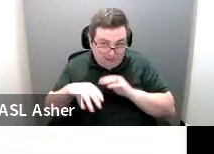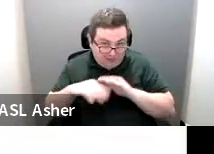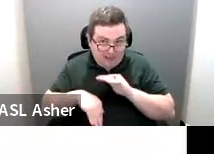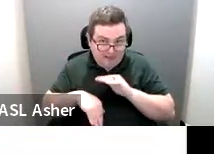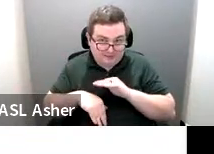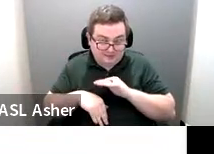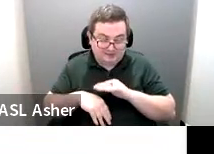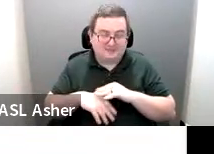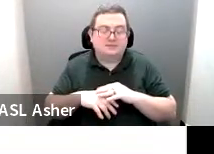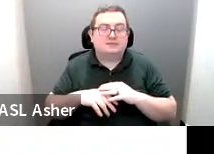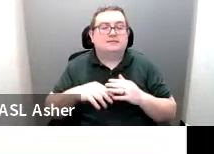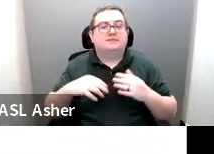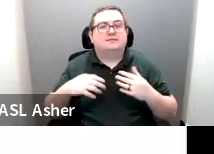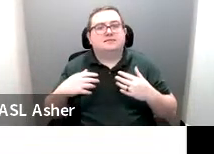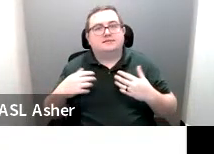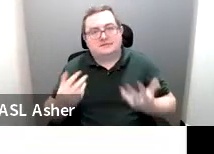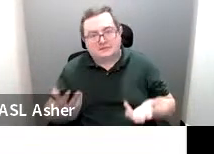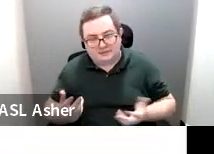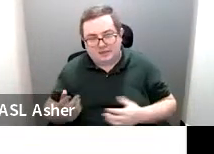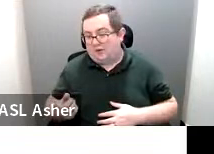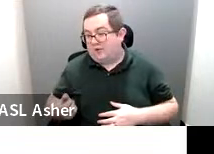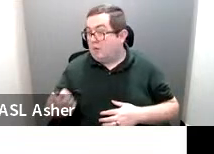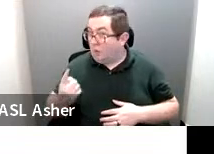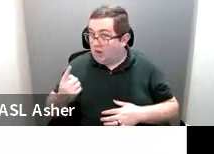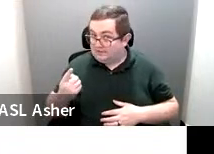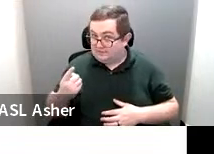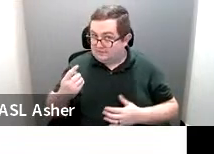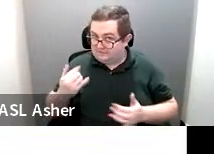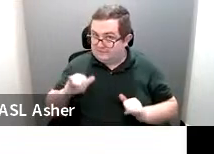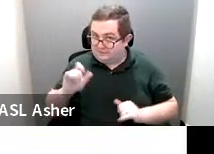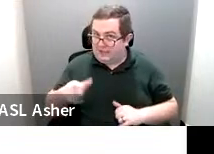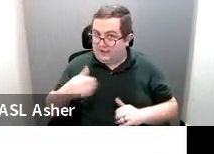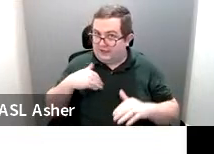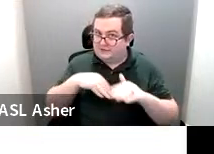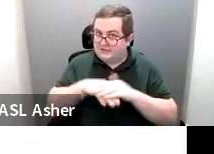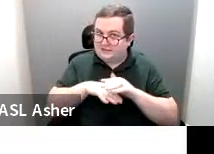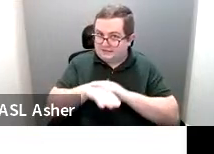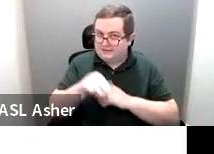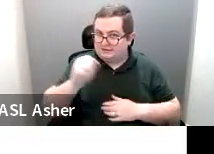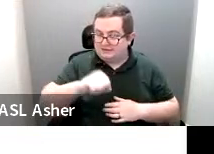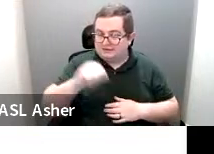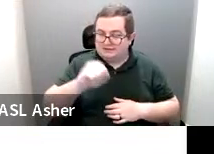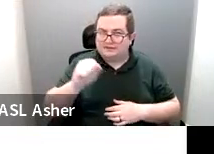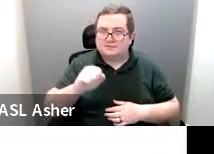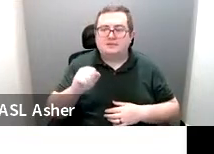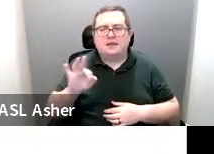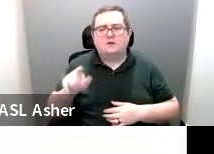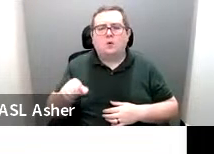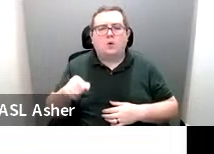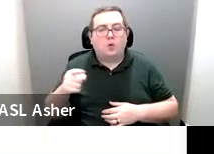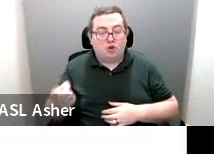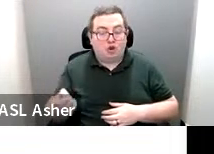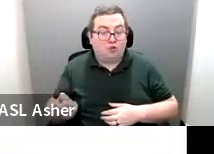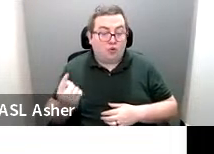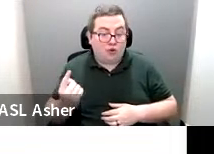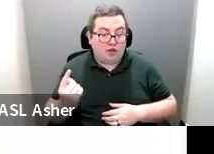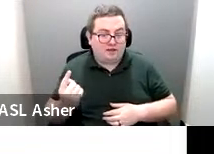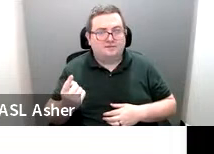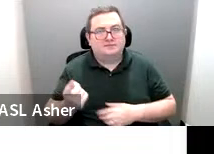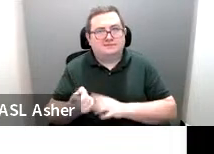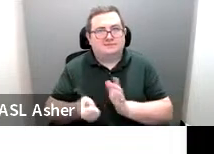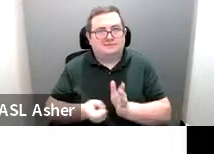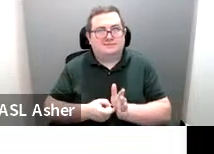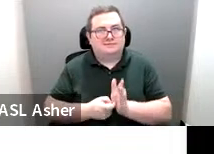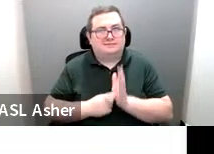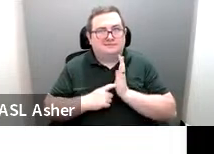are providing, one of them still needs to be accessible. If it is only one space, it is going to need